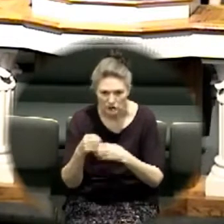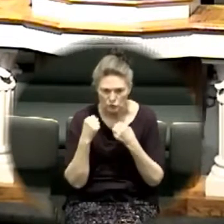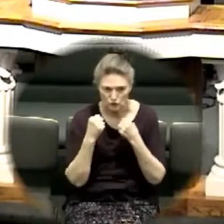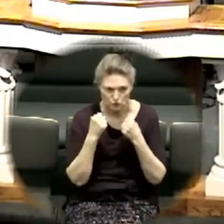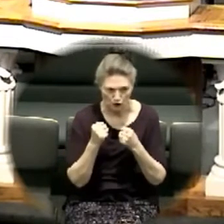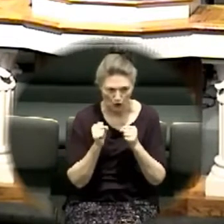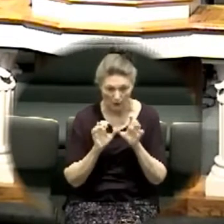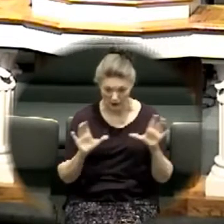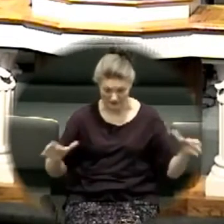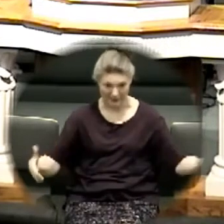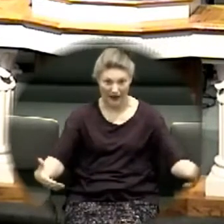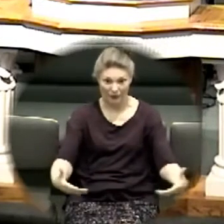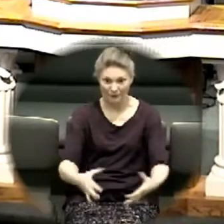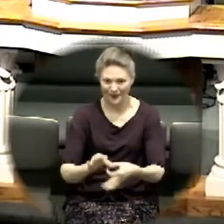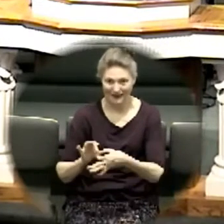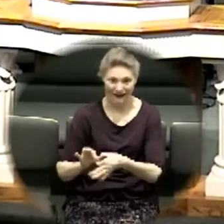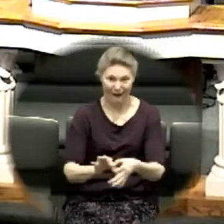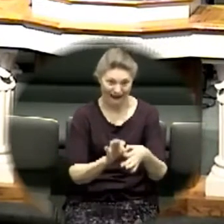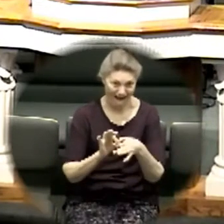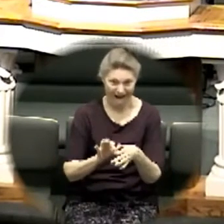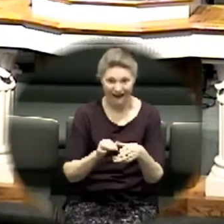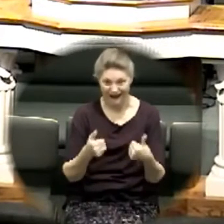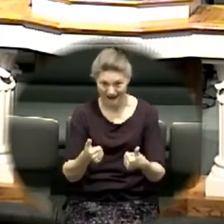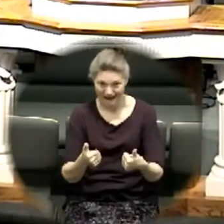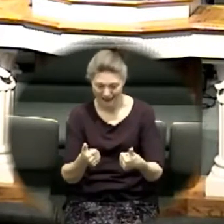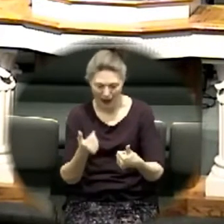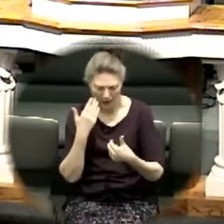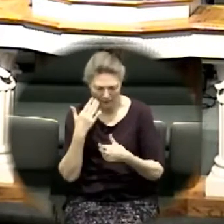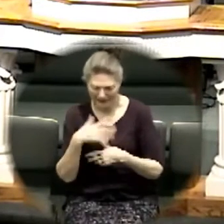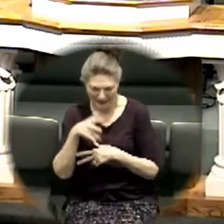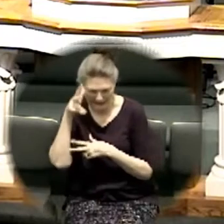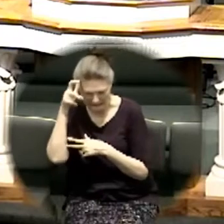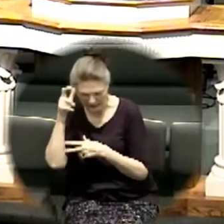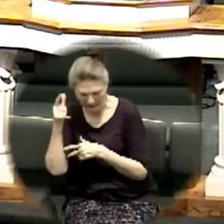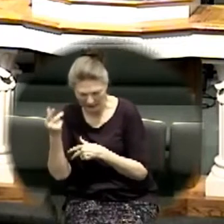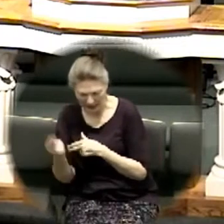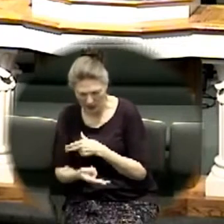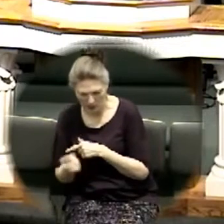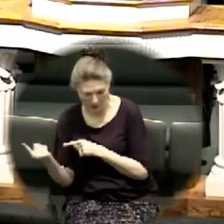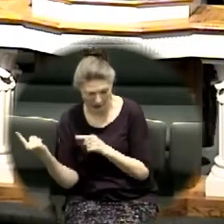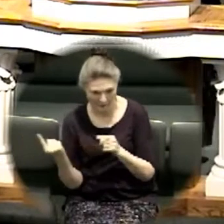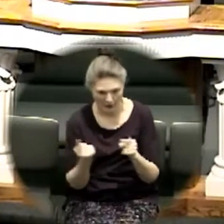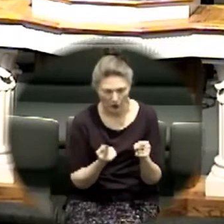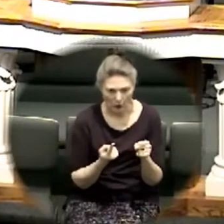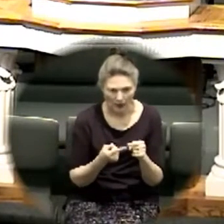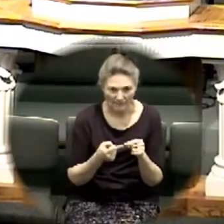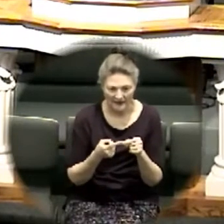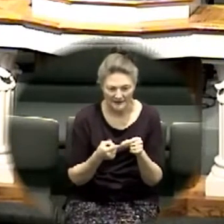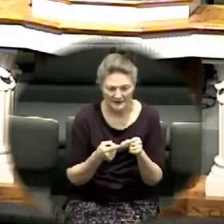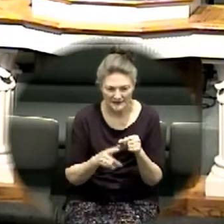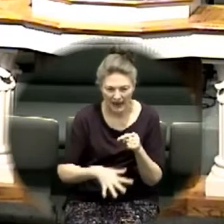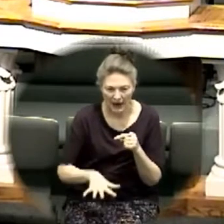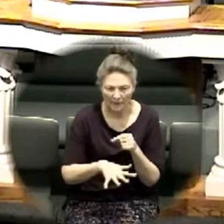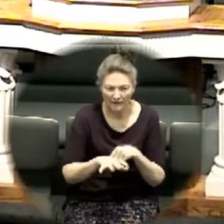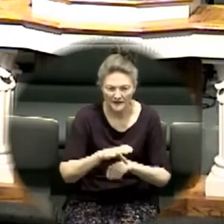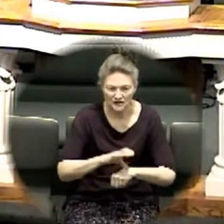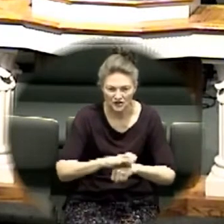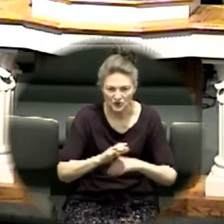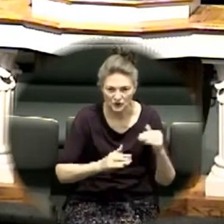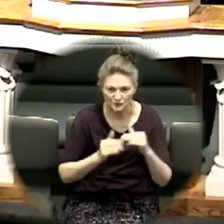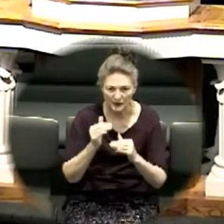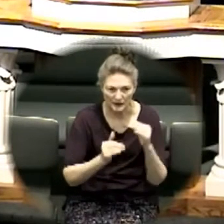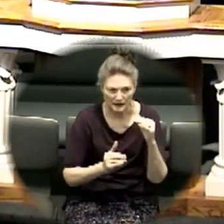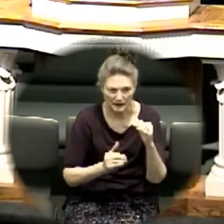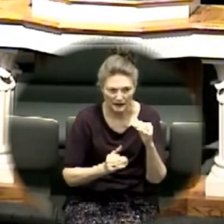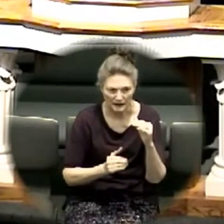collectively right i mean i don't think any demon in hell would come anywhere near the perimeters of this especially coming right